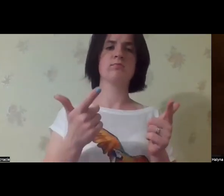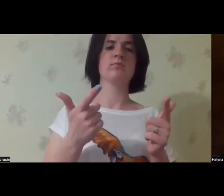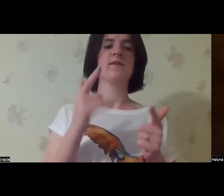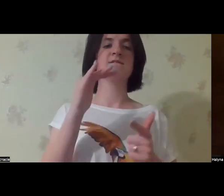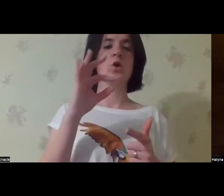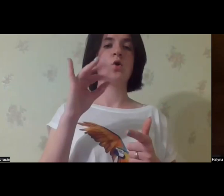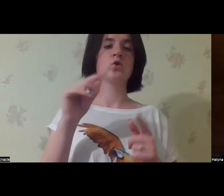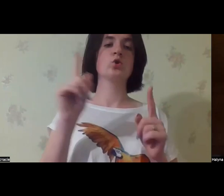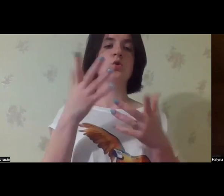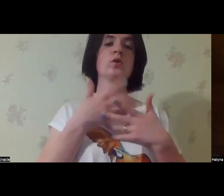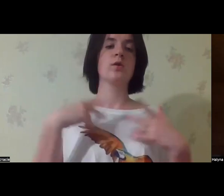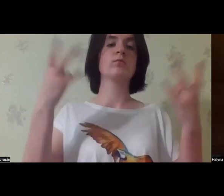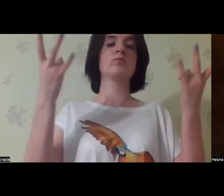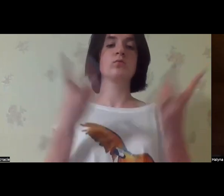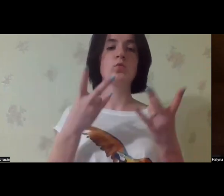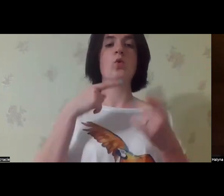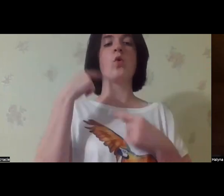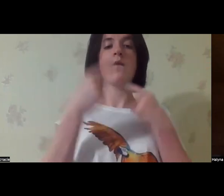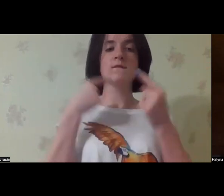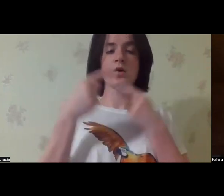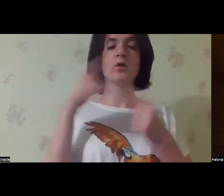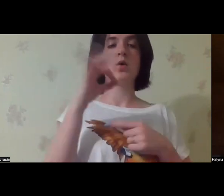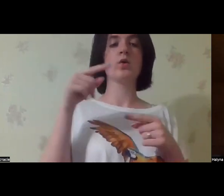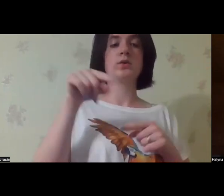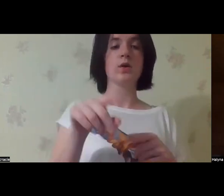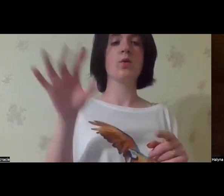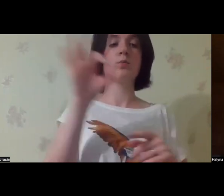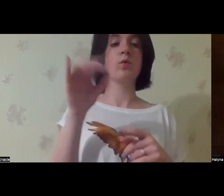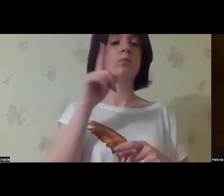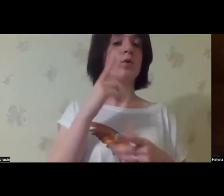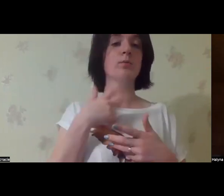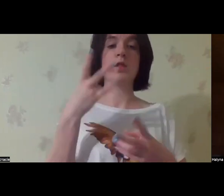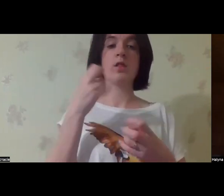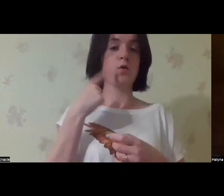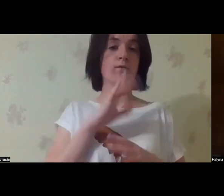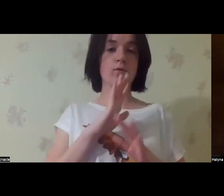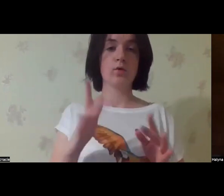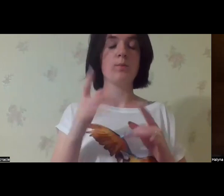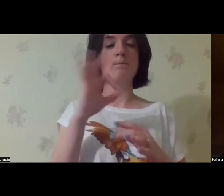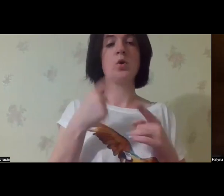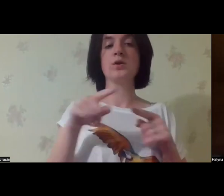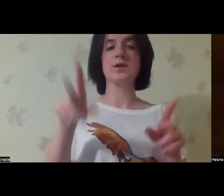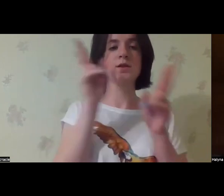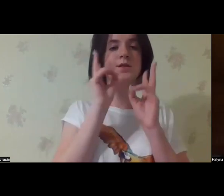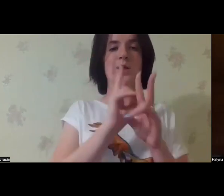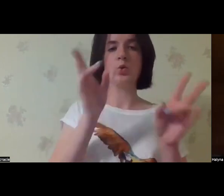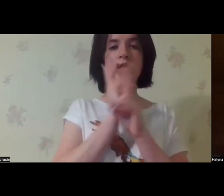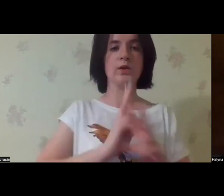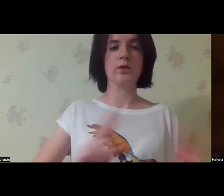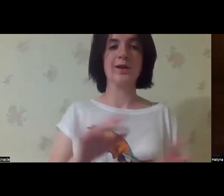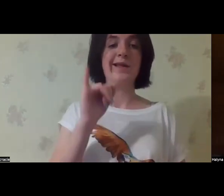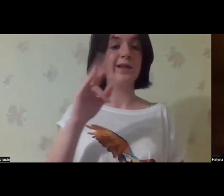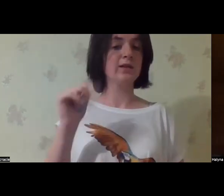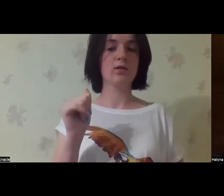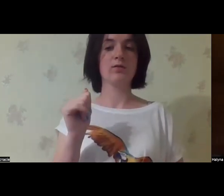totally agree with Fiona that we at least need to talk about this. Because before we talk about this,